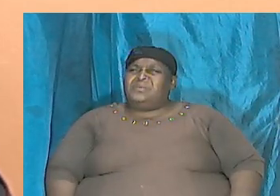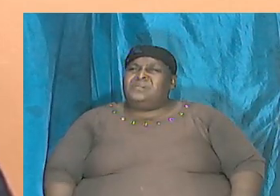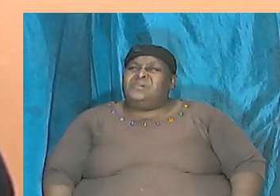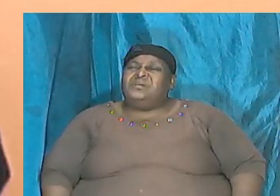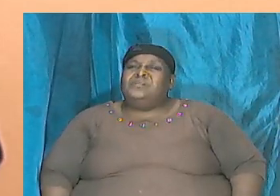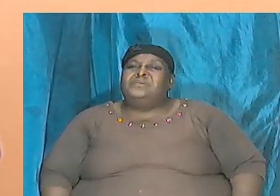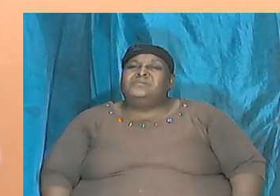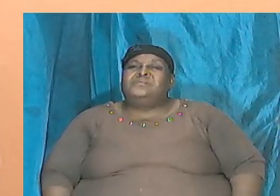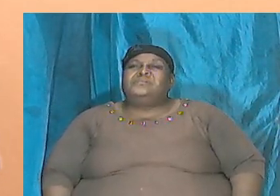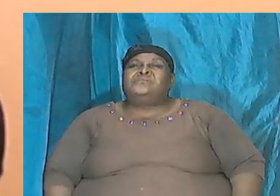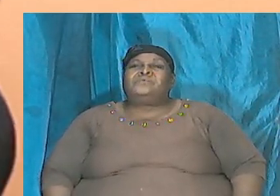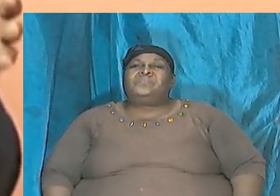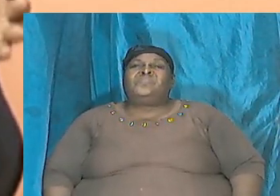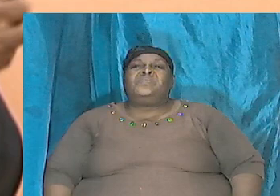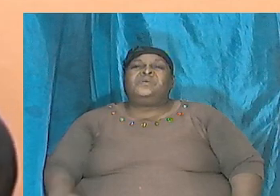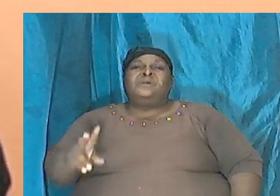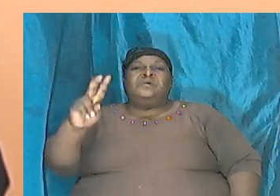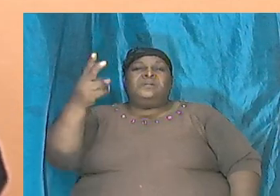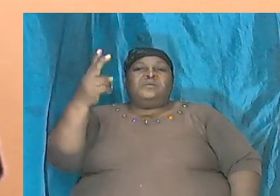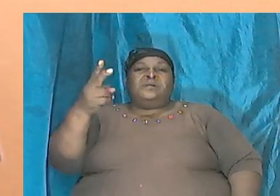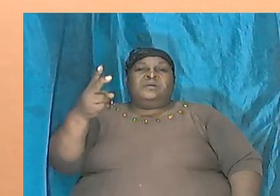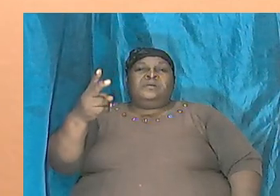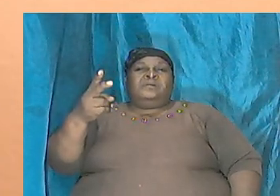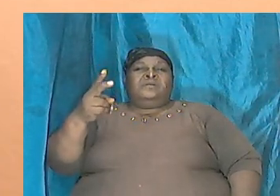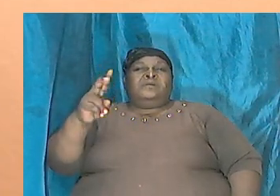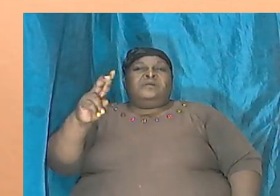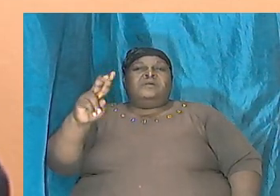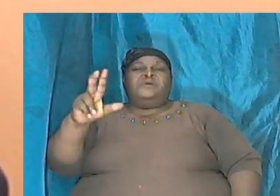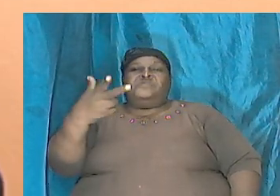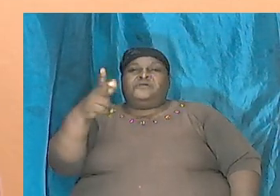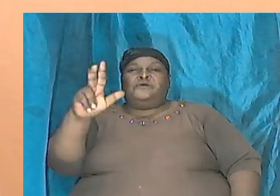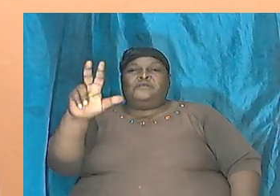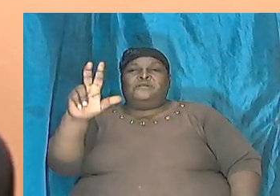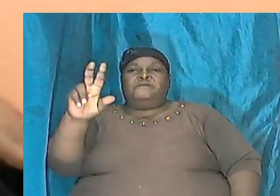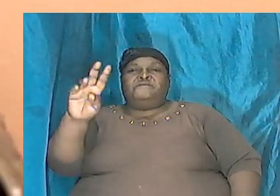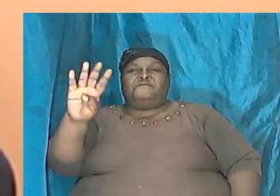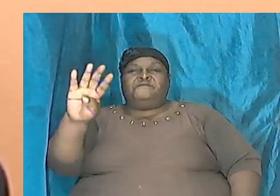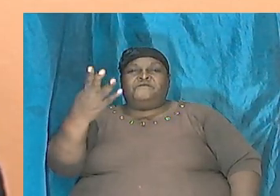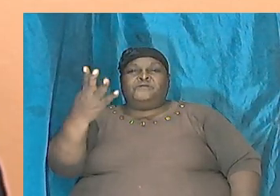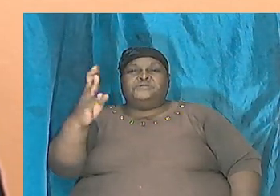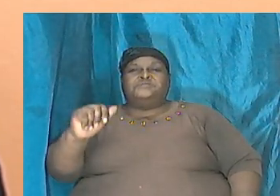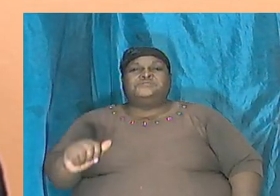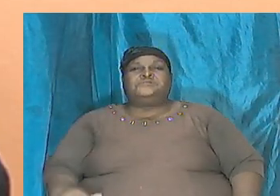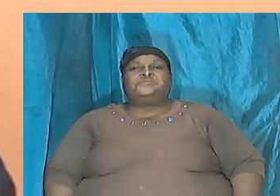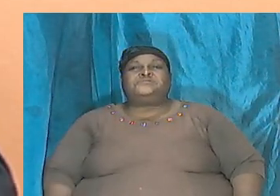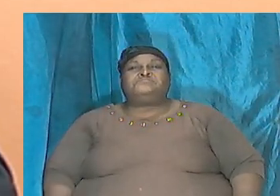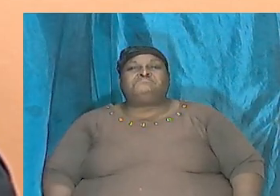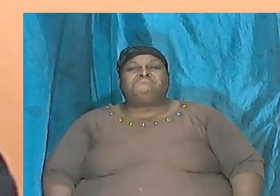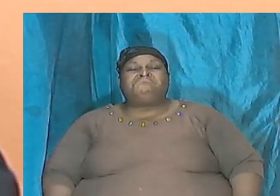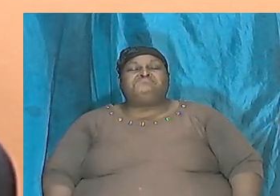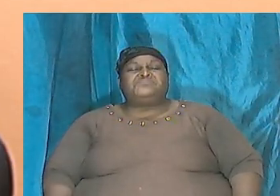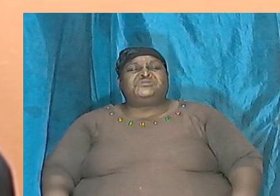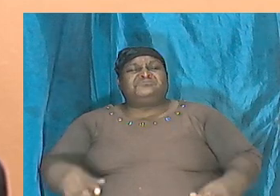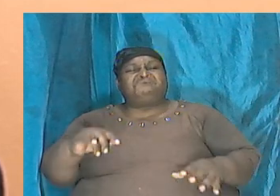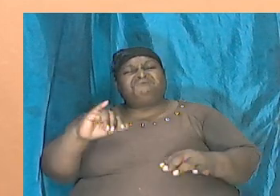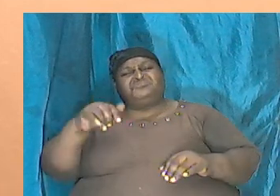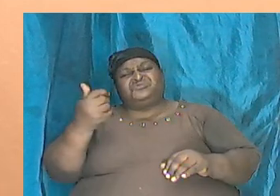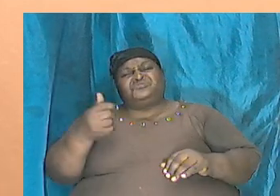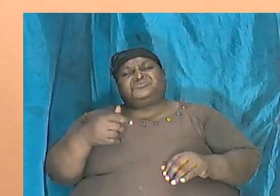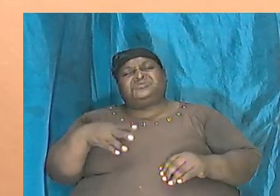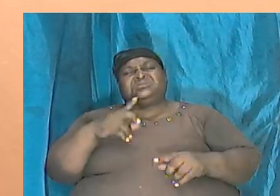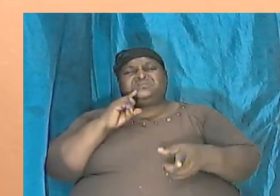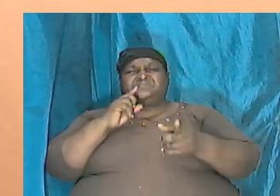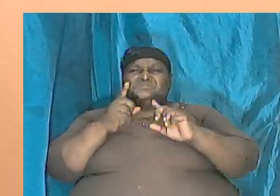and this is just second and third and fourth, just on my little scale, not in any order. just discussing with us some of the